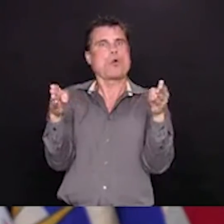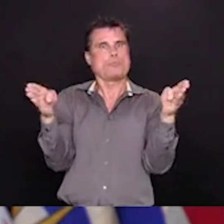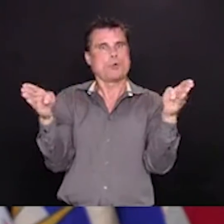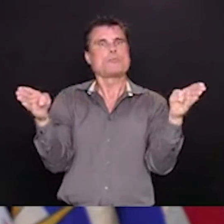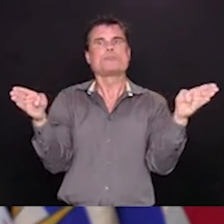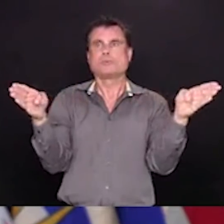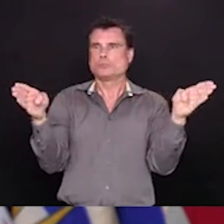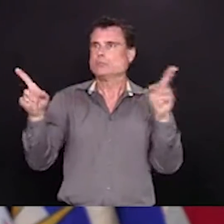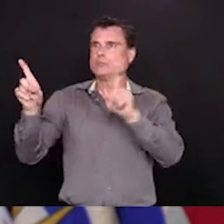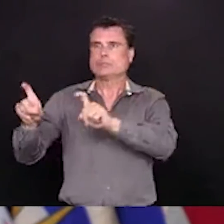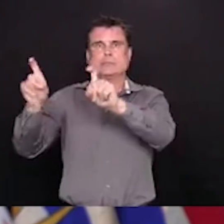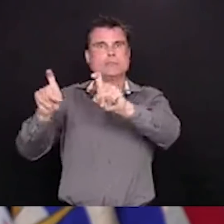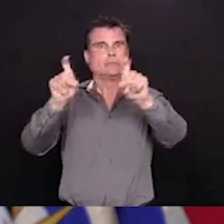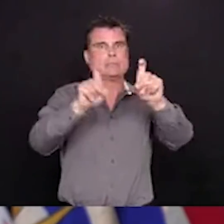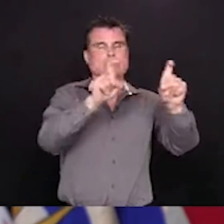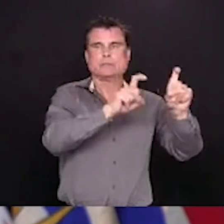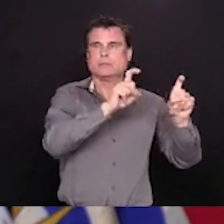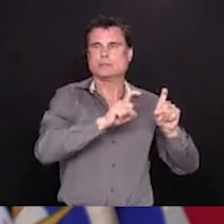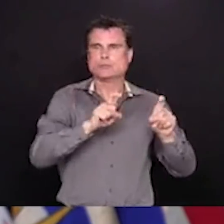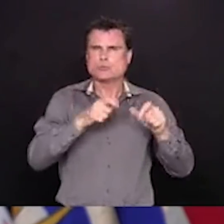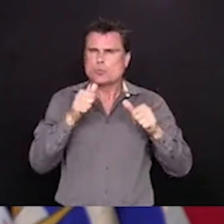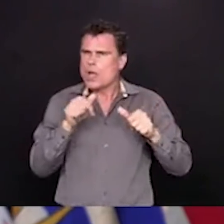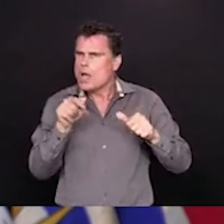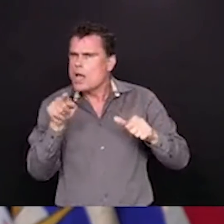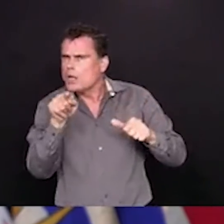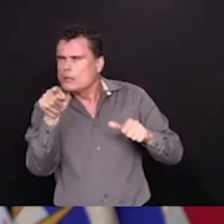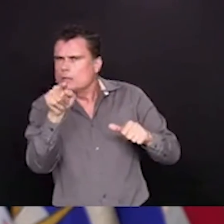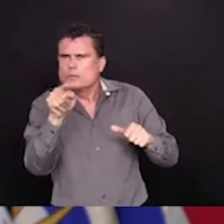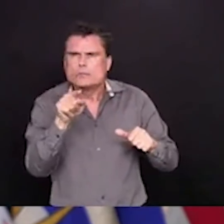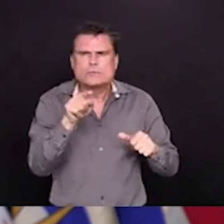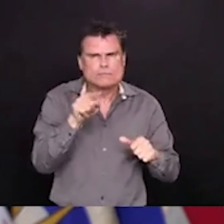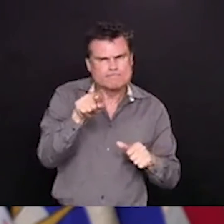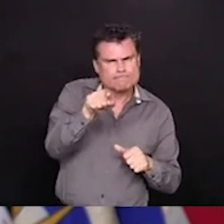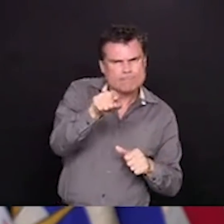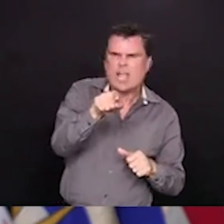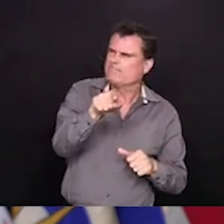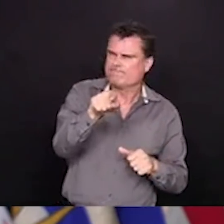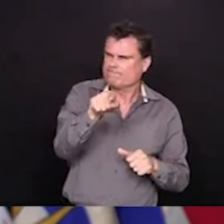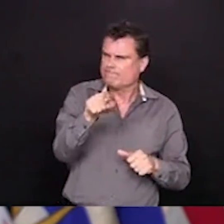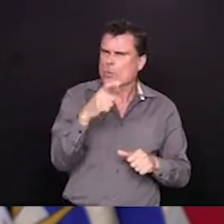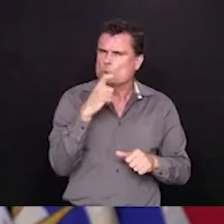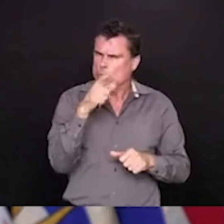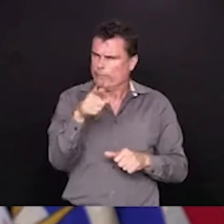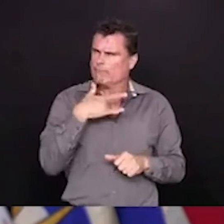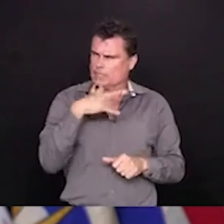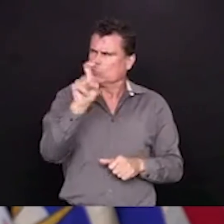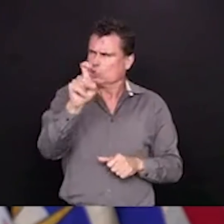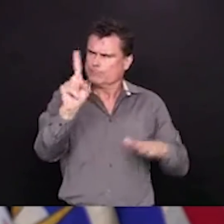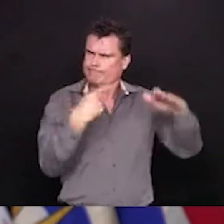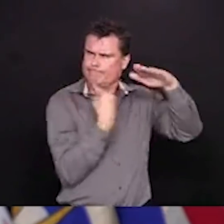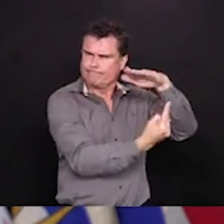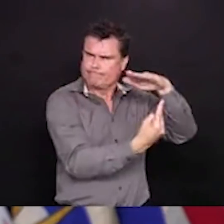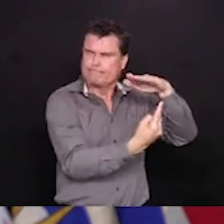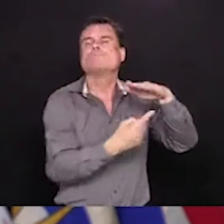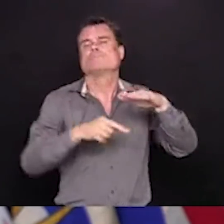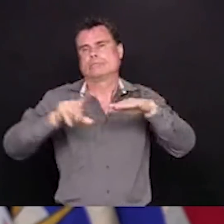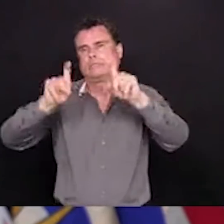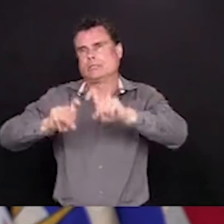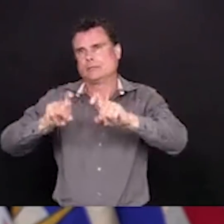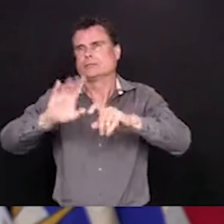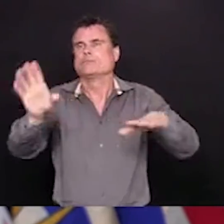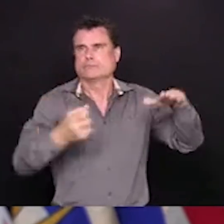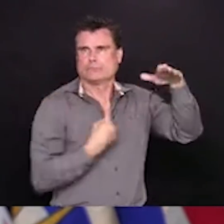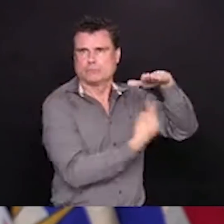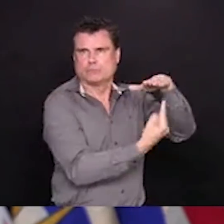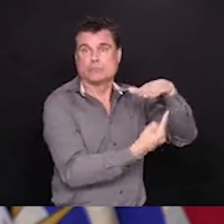need to do contact tracing in the province. So right now, anyone with symptoms of COVID-19 can now be assessed and tested, either through